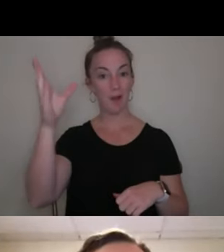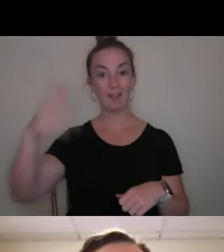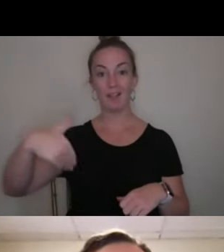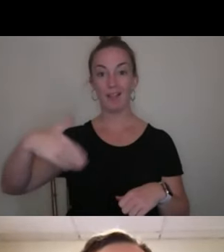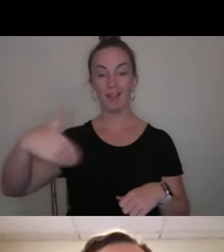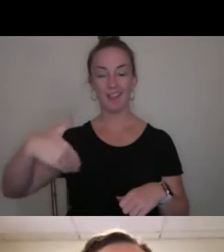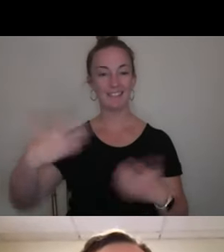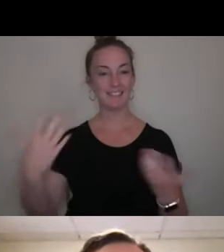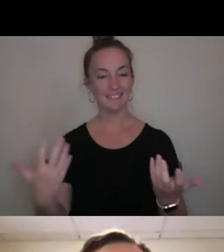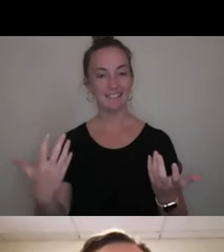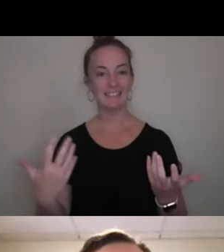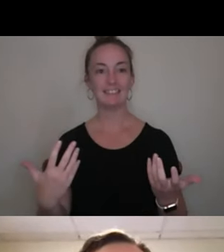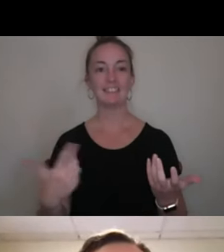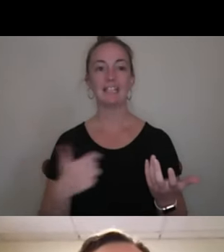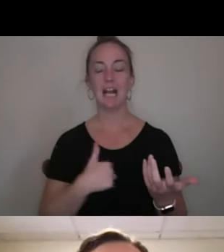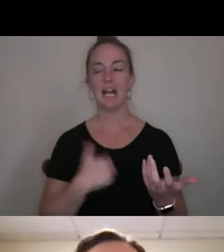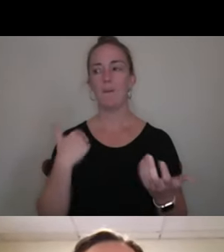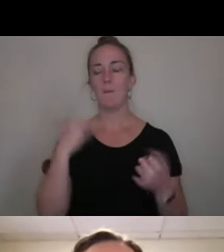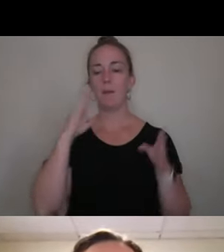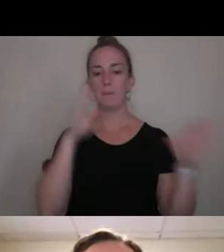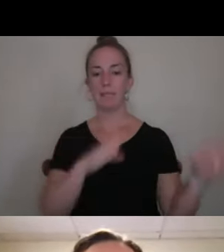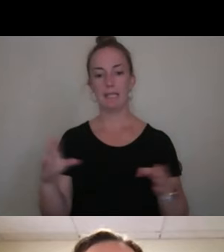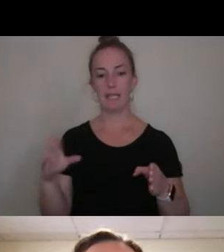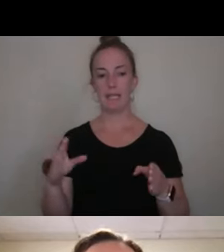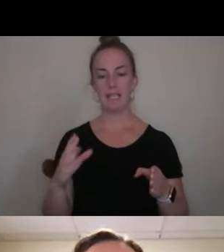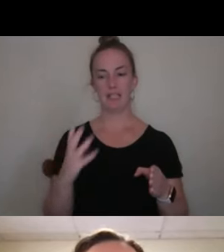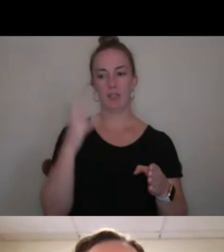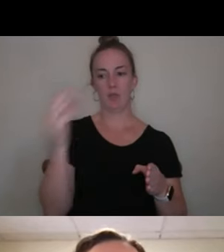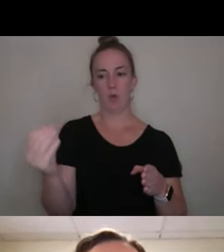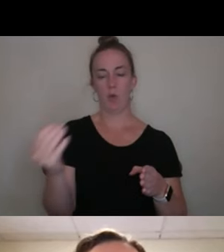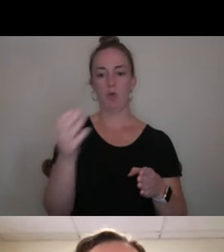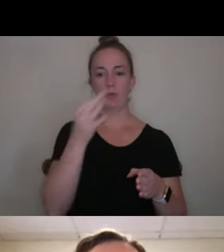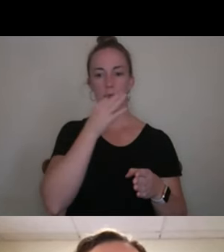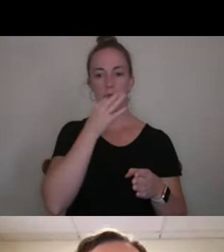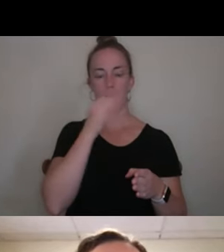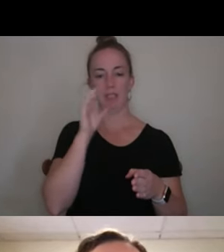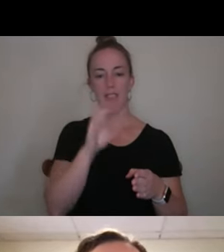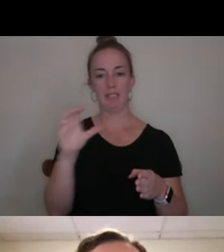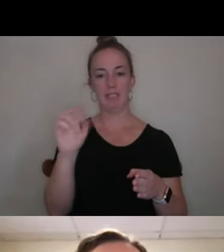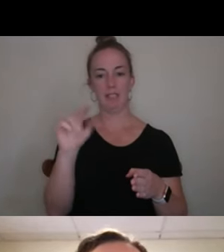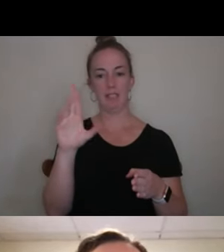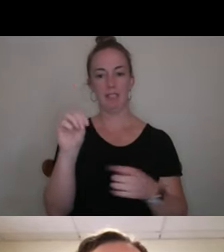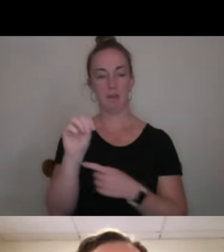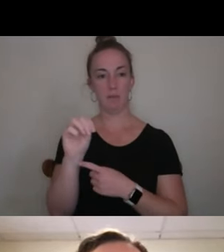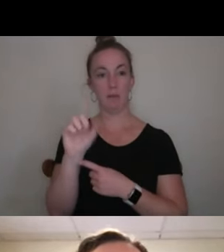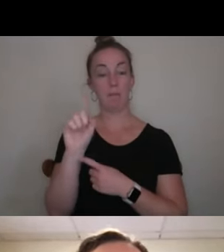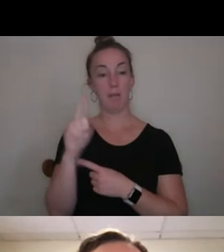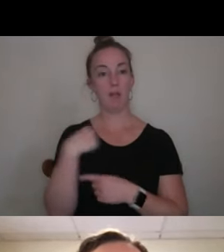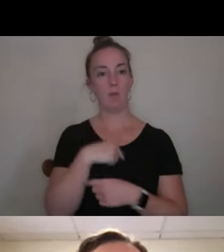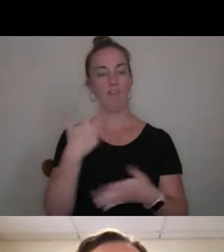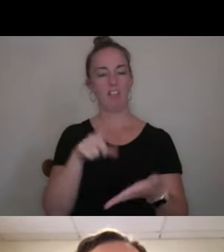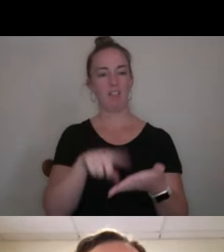unfortunately, I was planning on traveling abroad this upcoming Center term. However, the trip was cancelled.